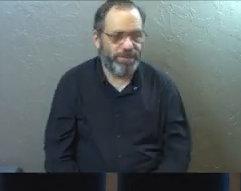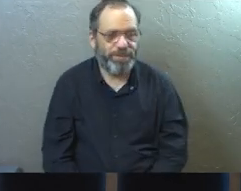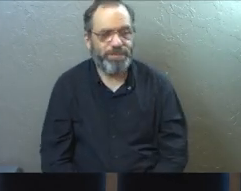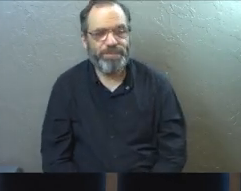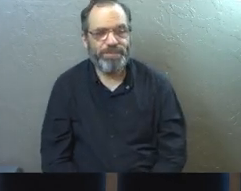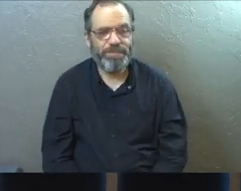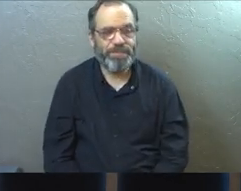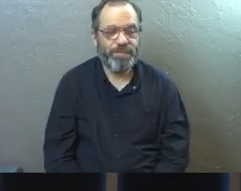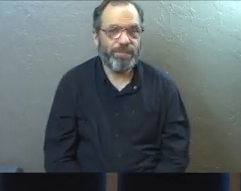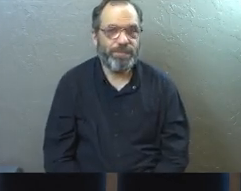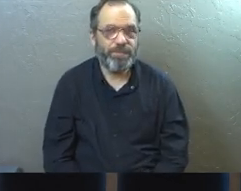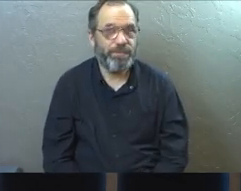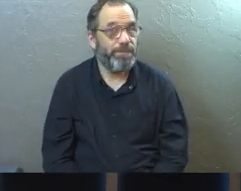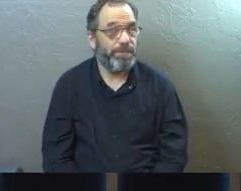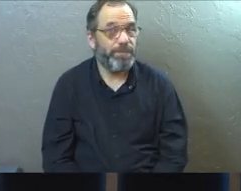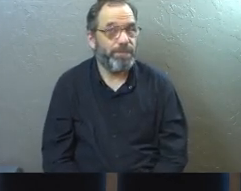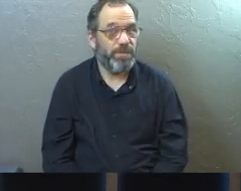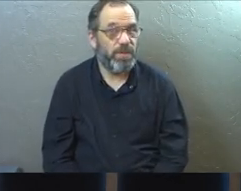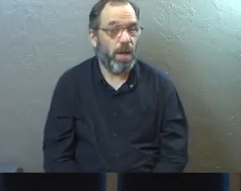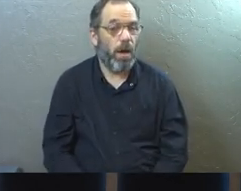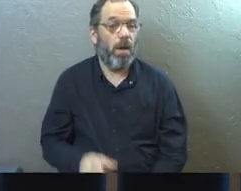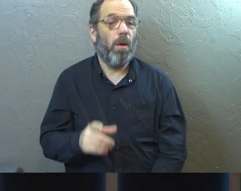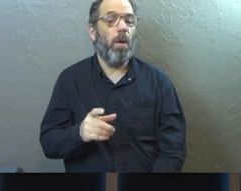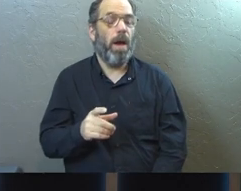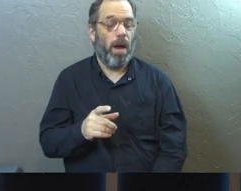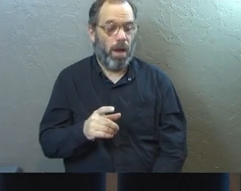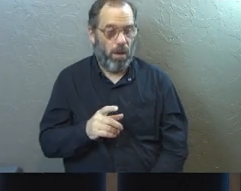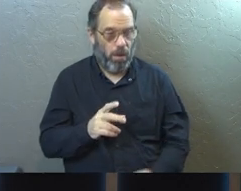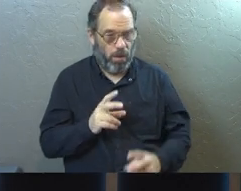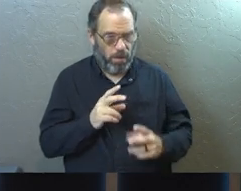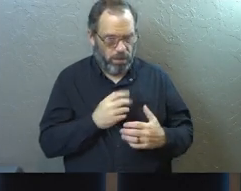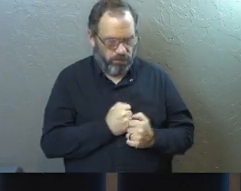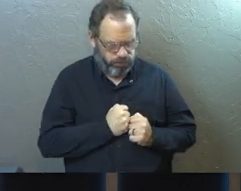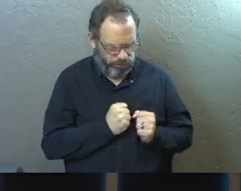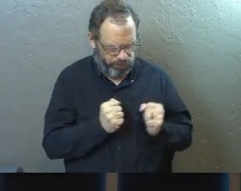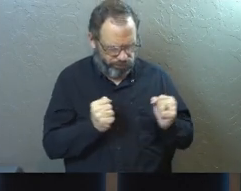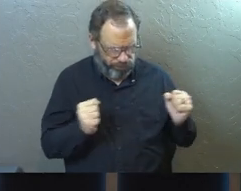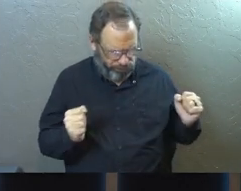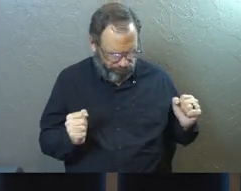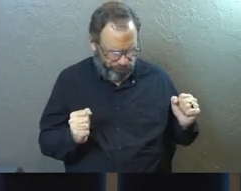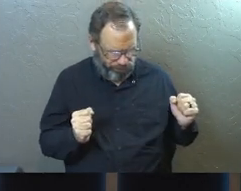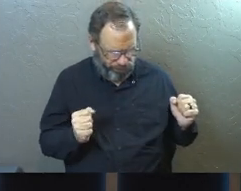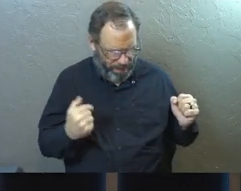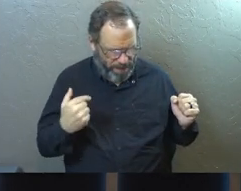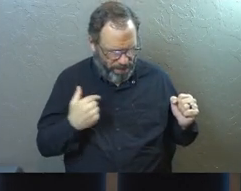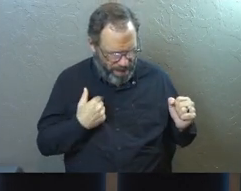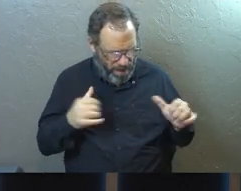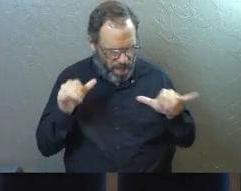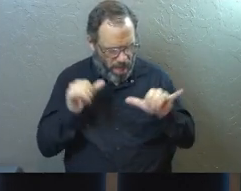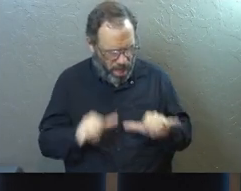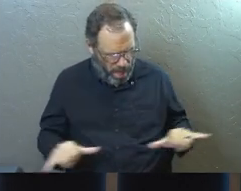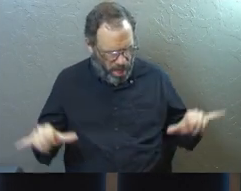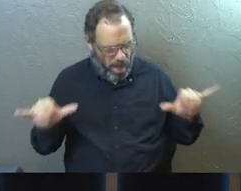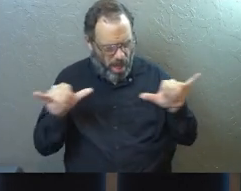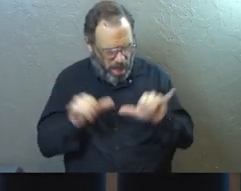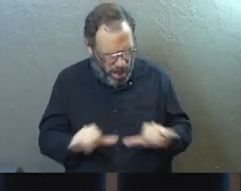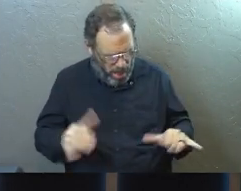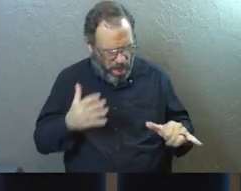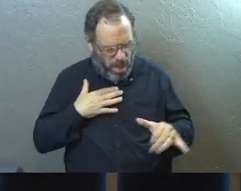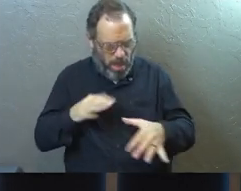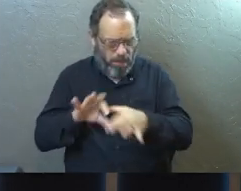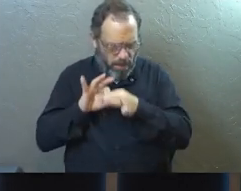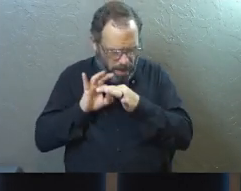gone. So here's our first moment to look at ourselves. Are we going through the motions? In our